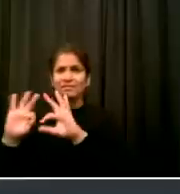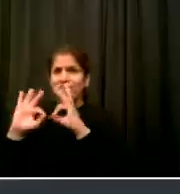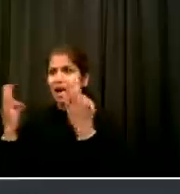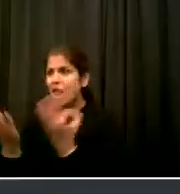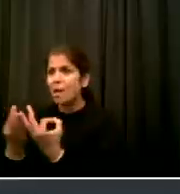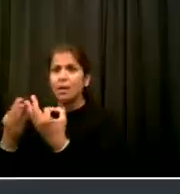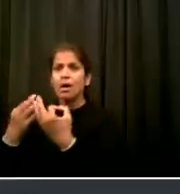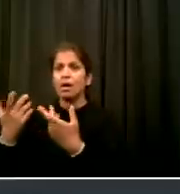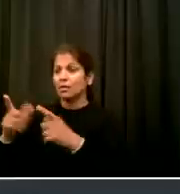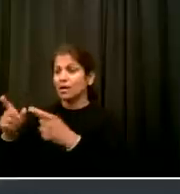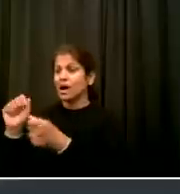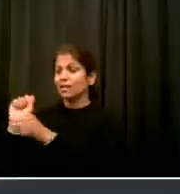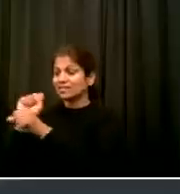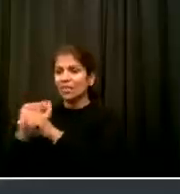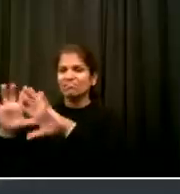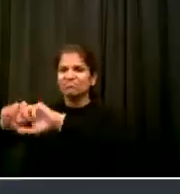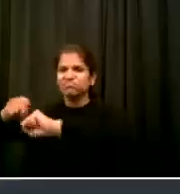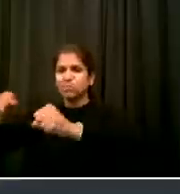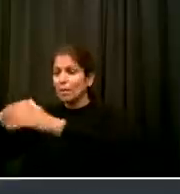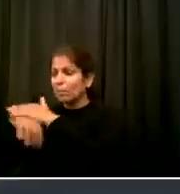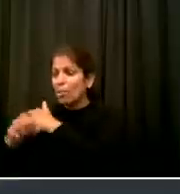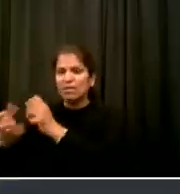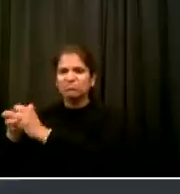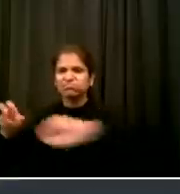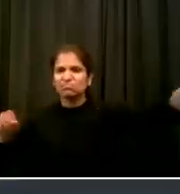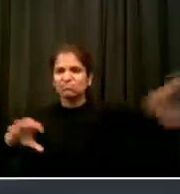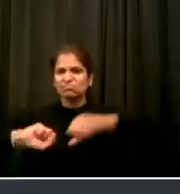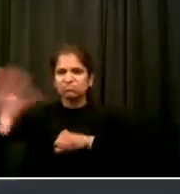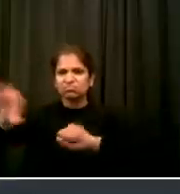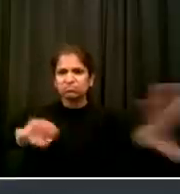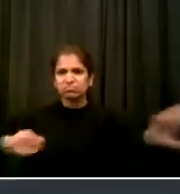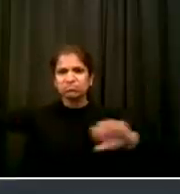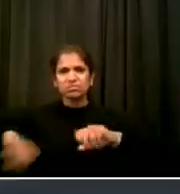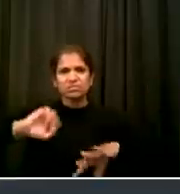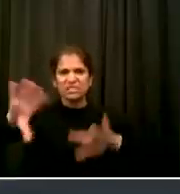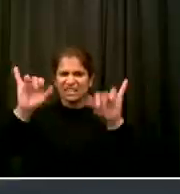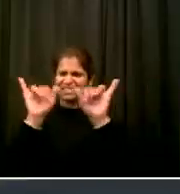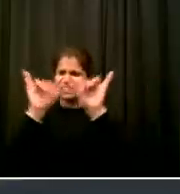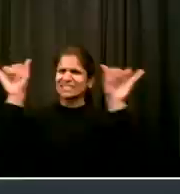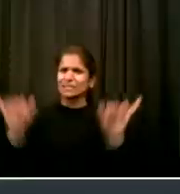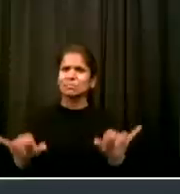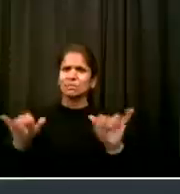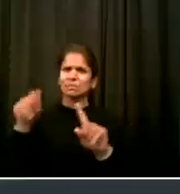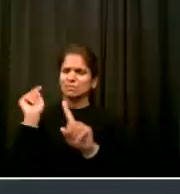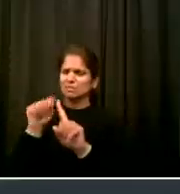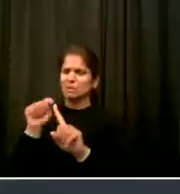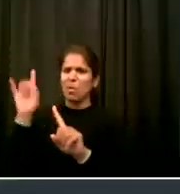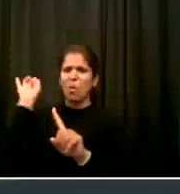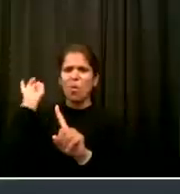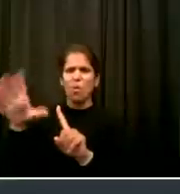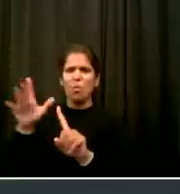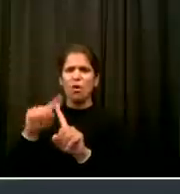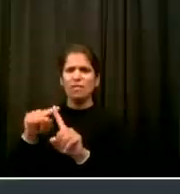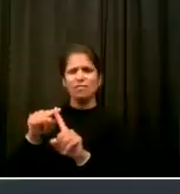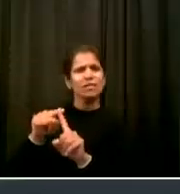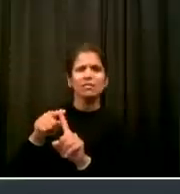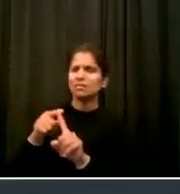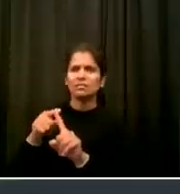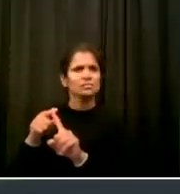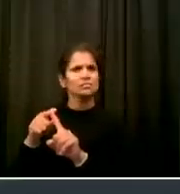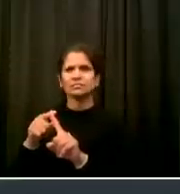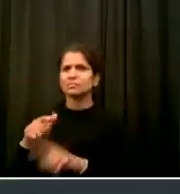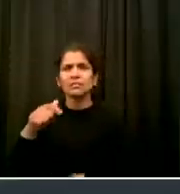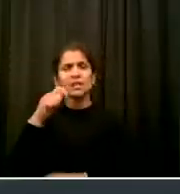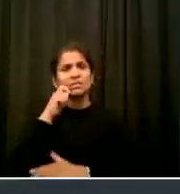that thwart the ability to accumulate wealth Racism has shaped our everyday practices and policies And is